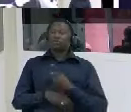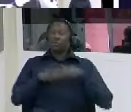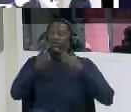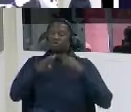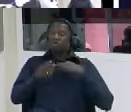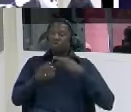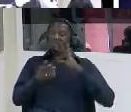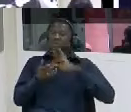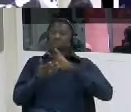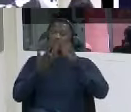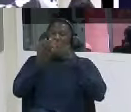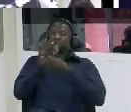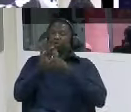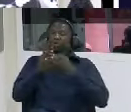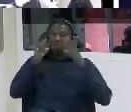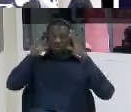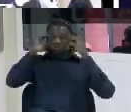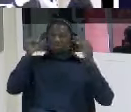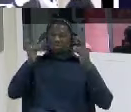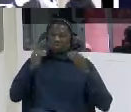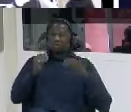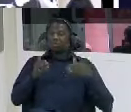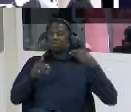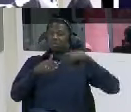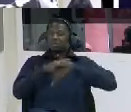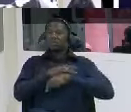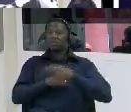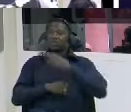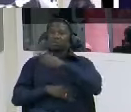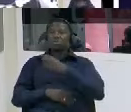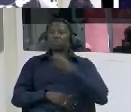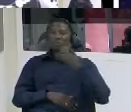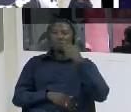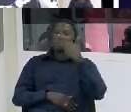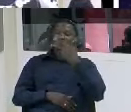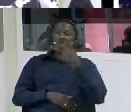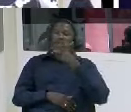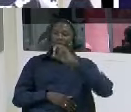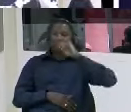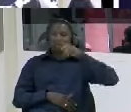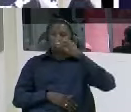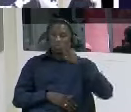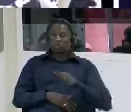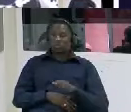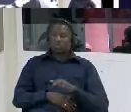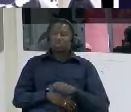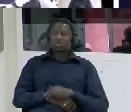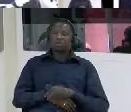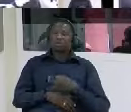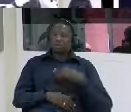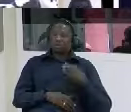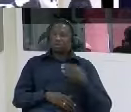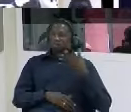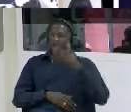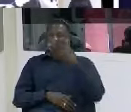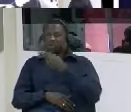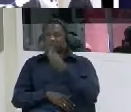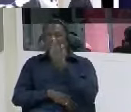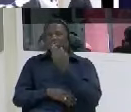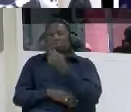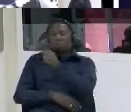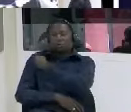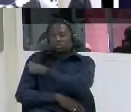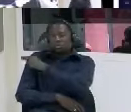netherlands in 2008 june uh i went to the hospital and uh